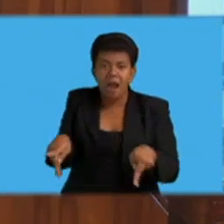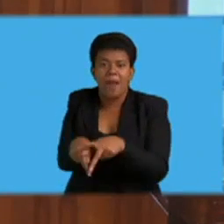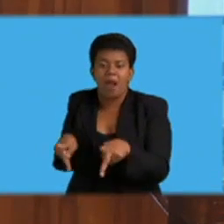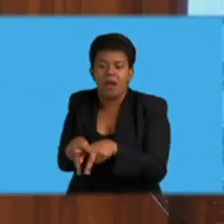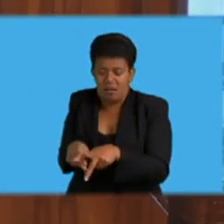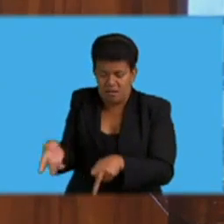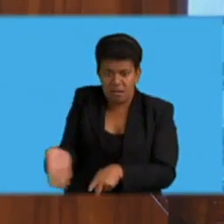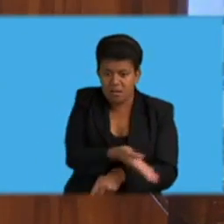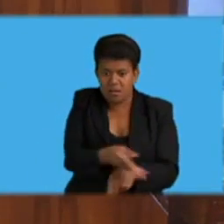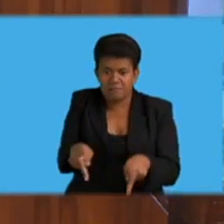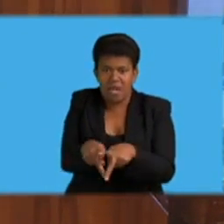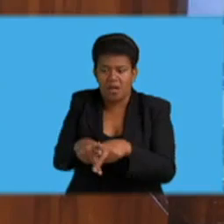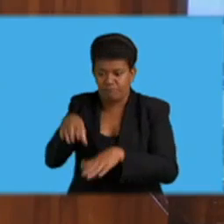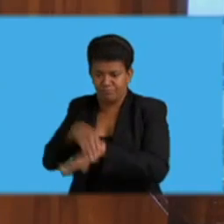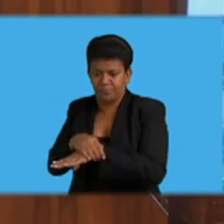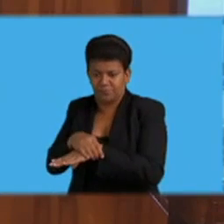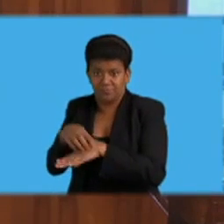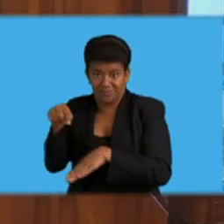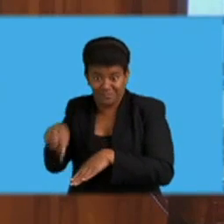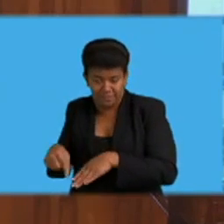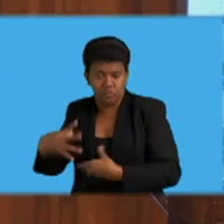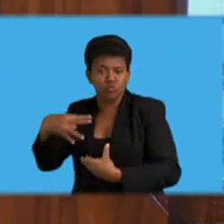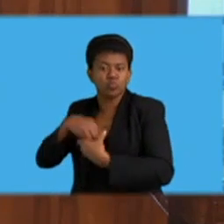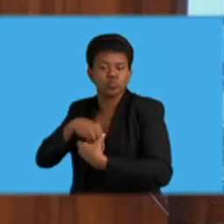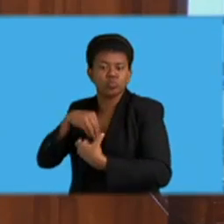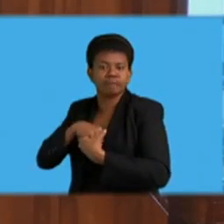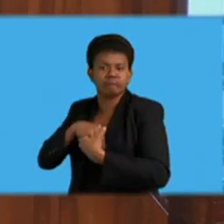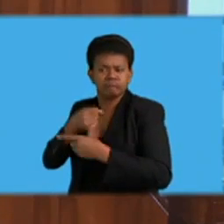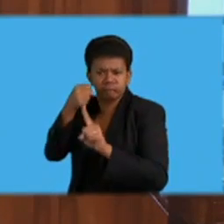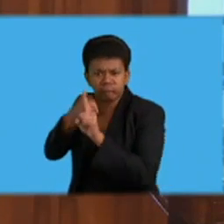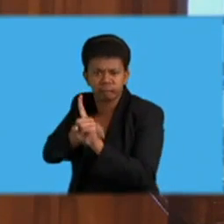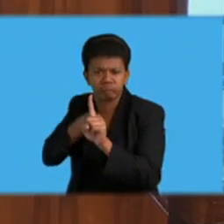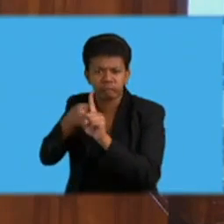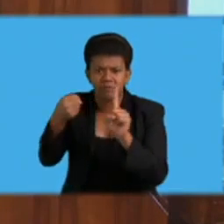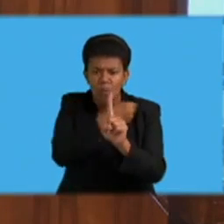in mainstreaming advocacy and awareness programs.